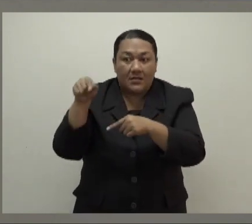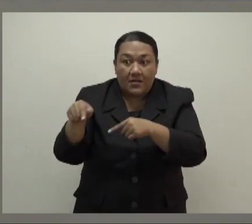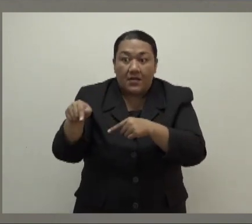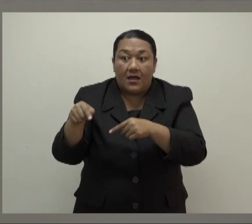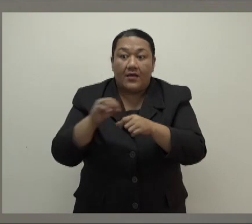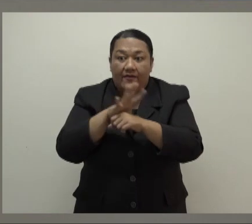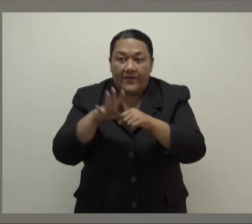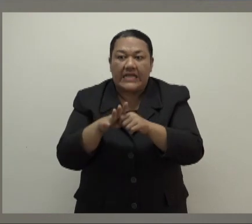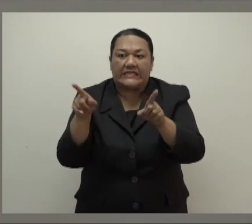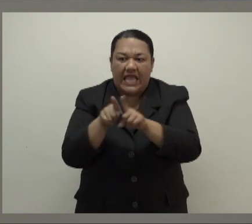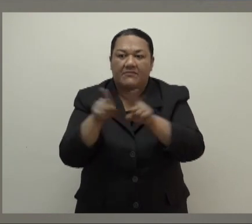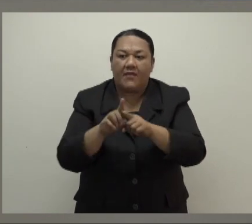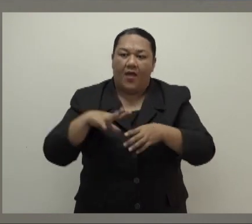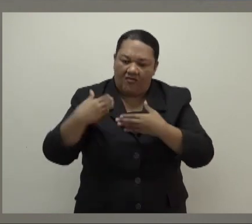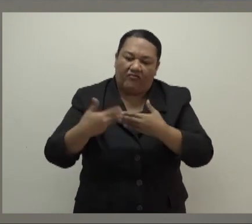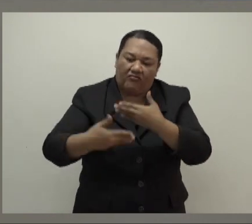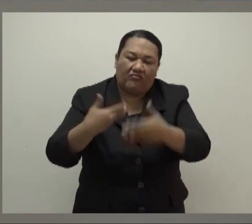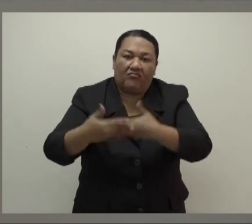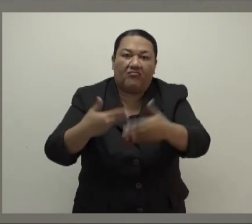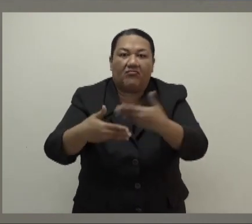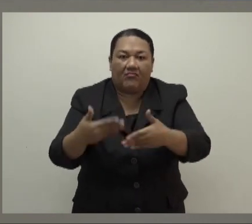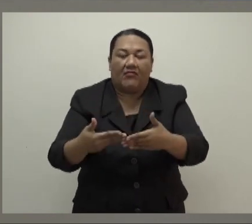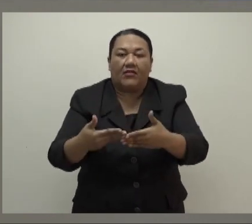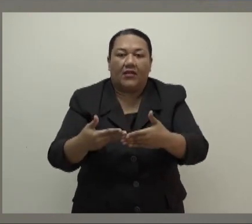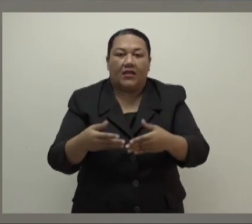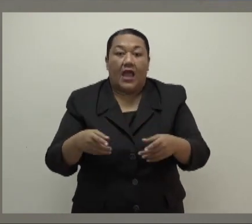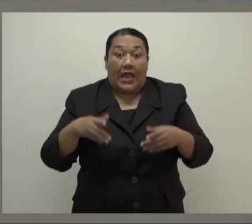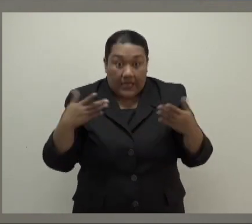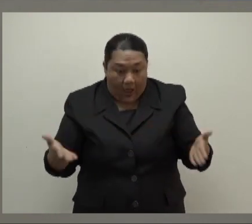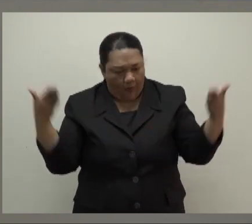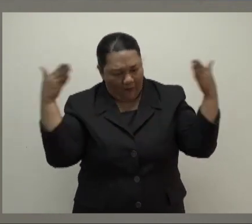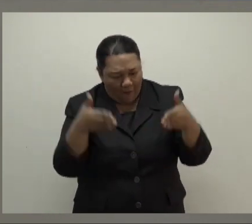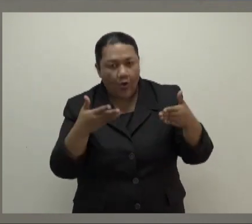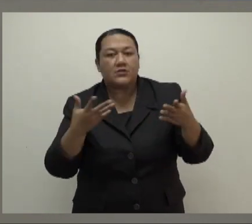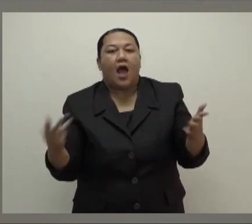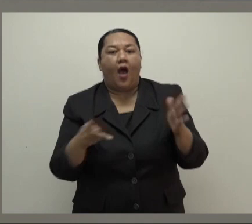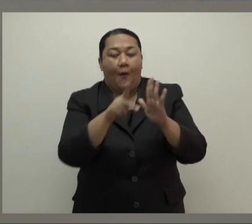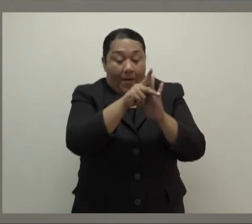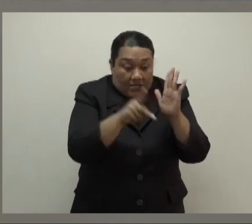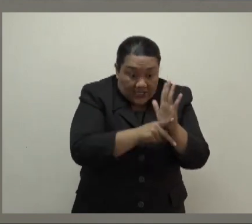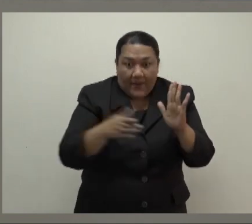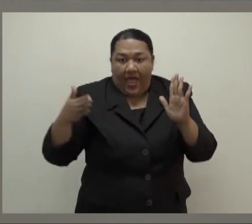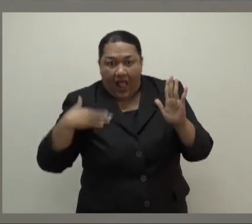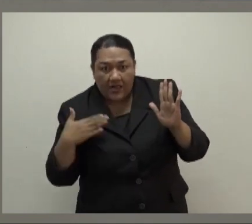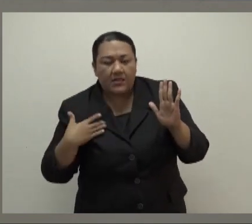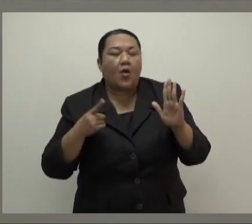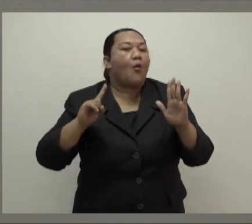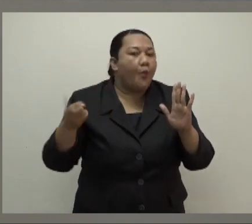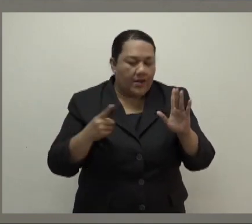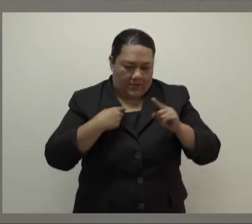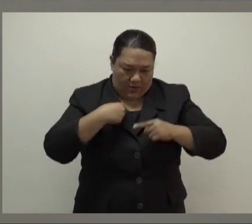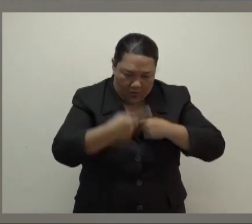COVID cases aren't going away, but our focus from a health and policy standpoint will be on